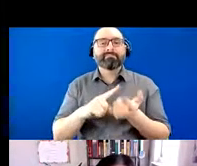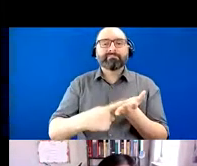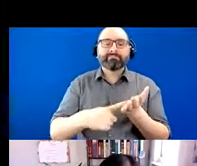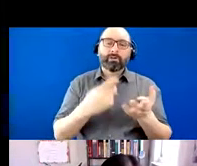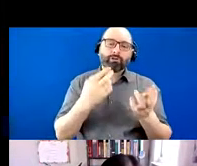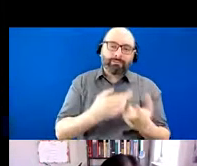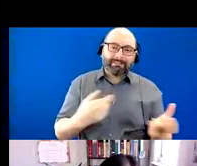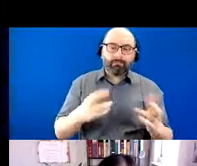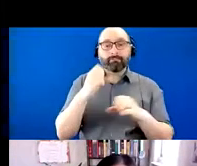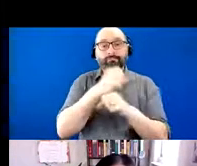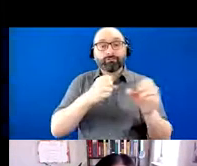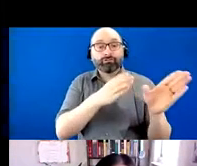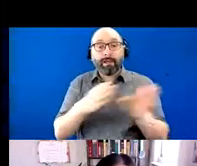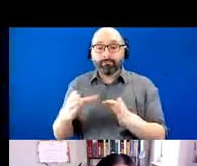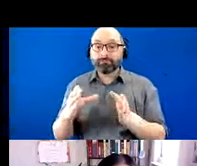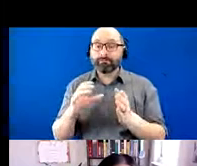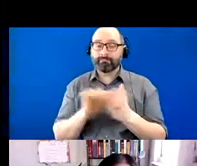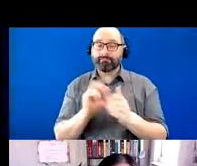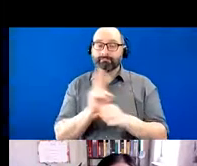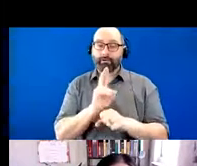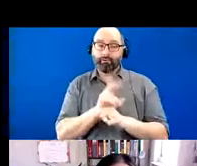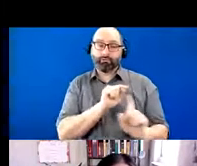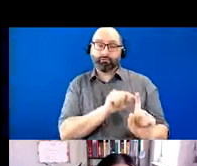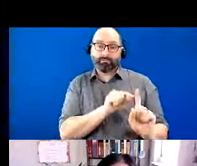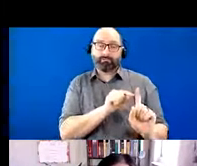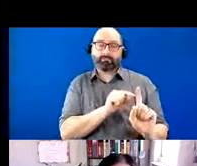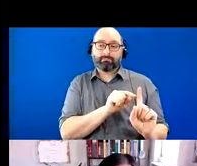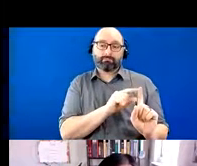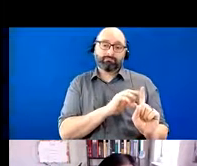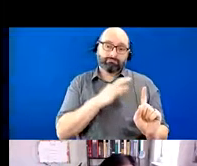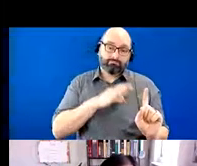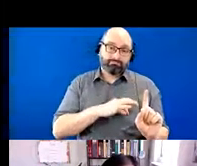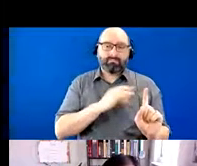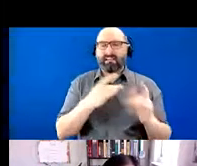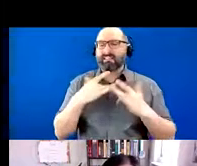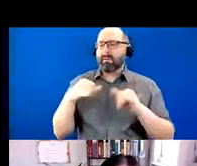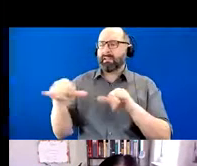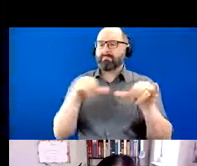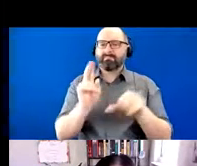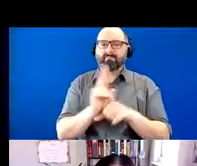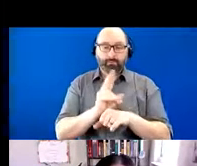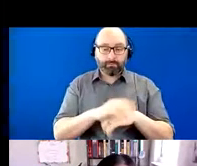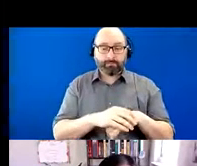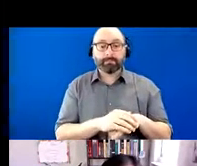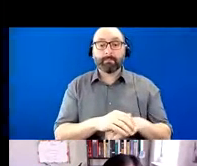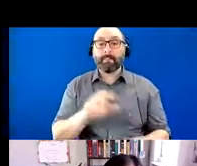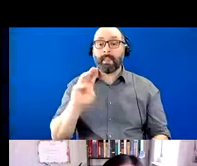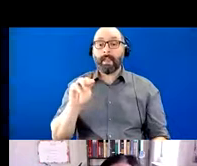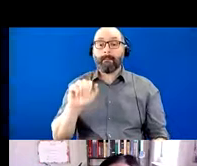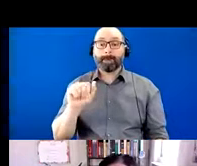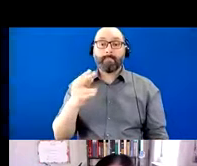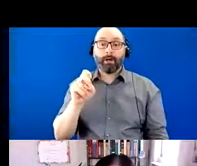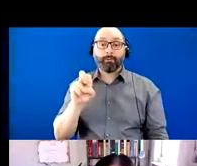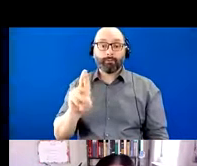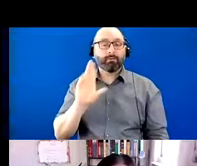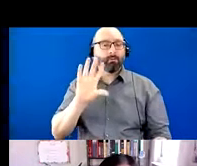and strategies that are useful and that are commonly used. Manor will be providing additional